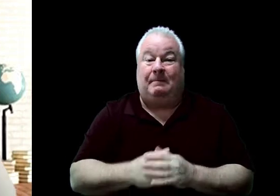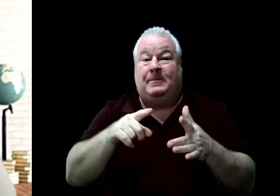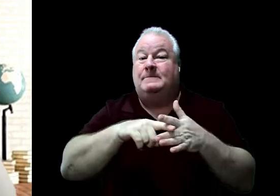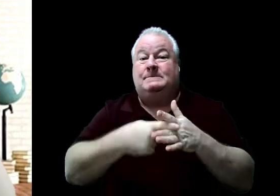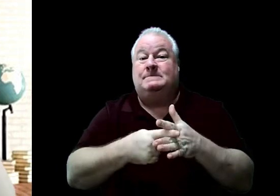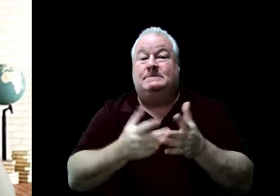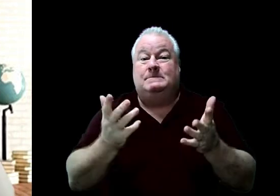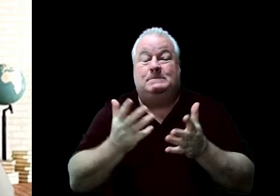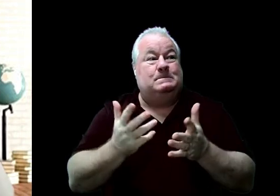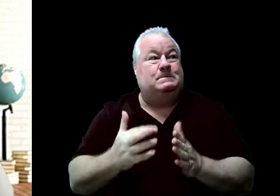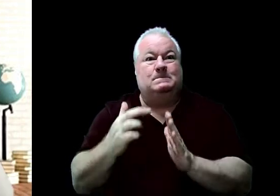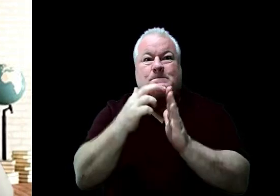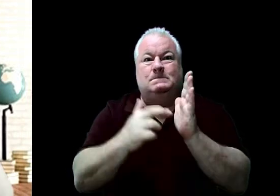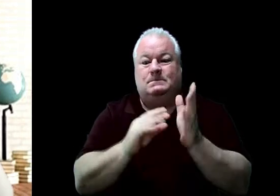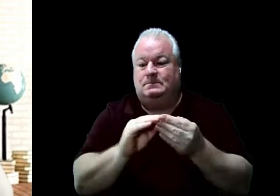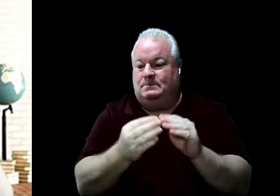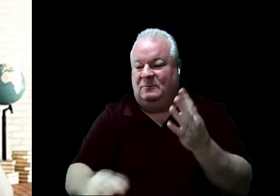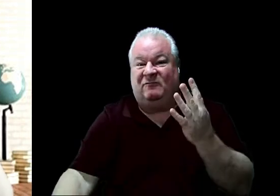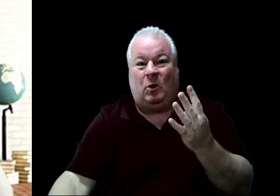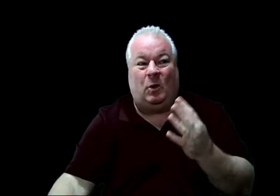rule number four.